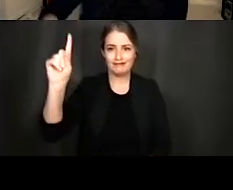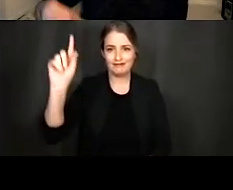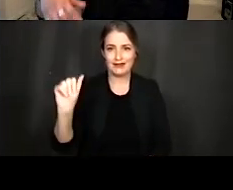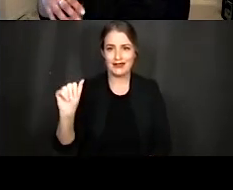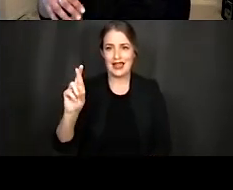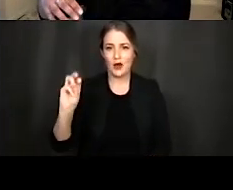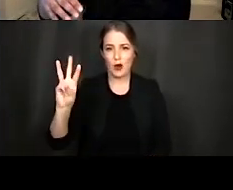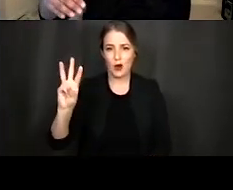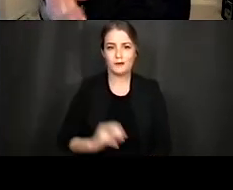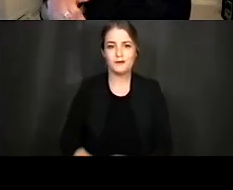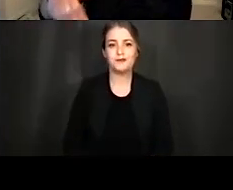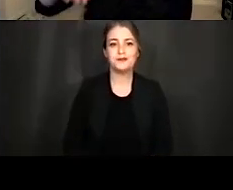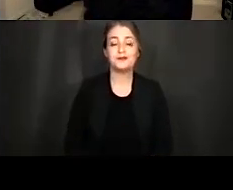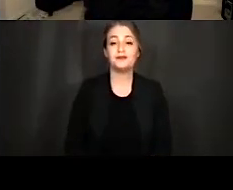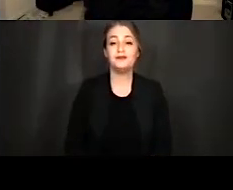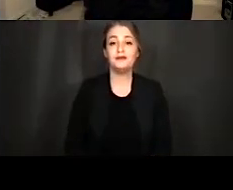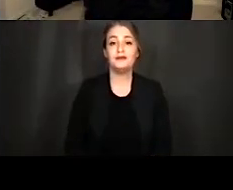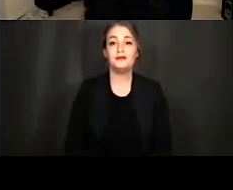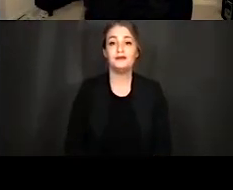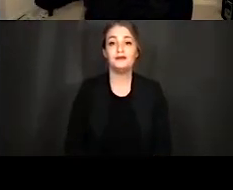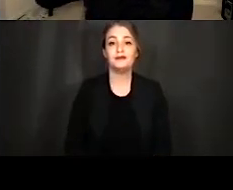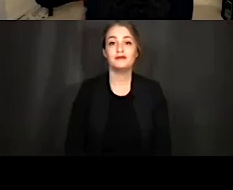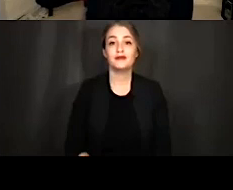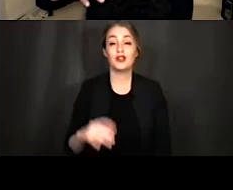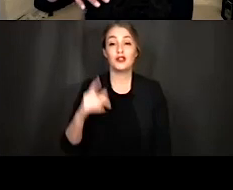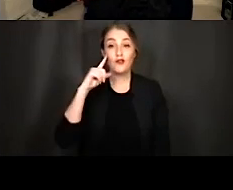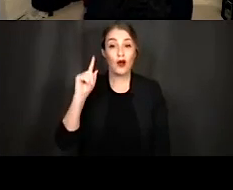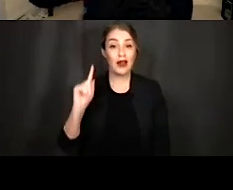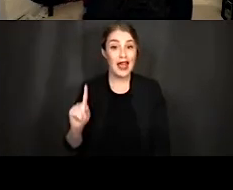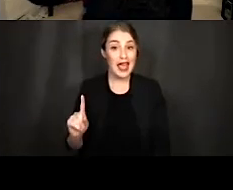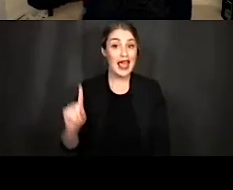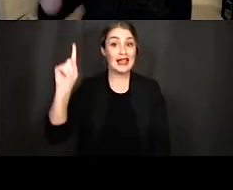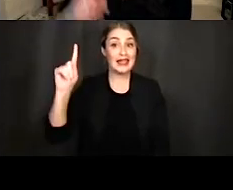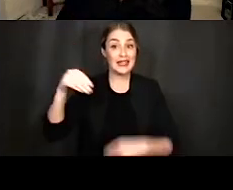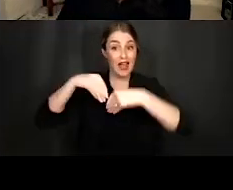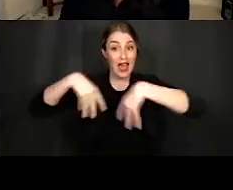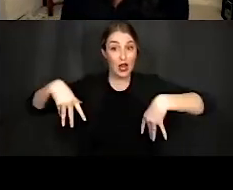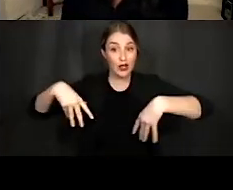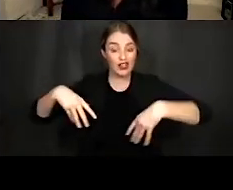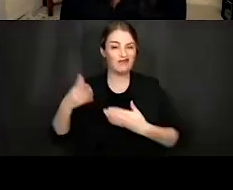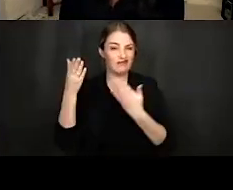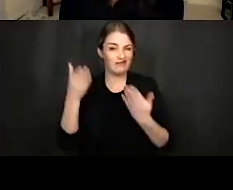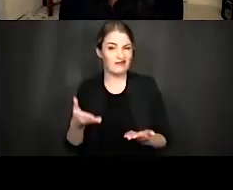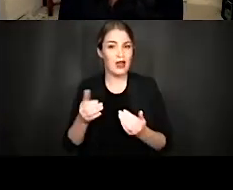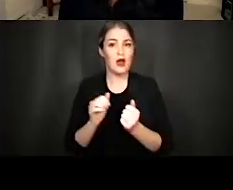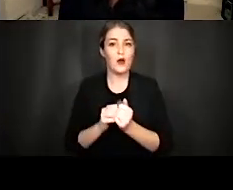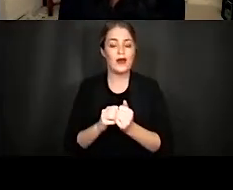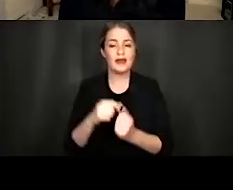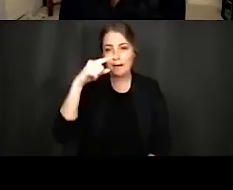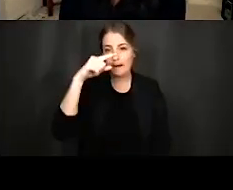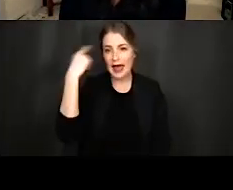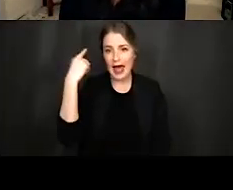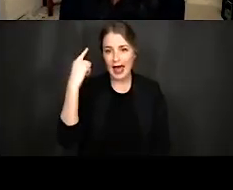analogous ascending hierarchy is depicted with the black arrows,